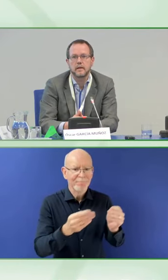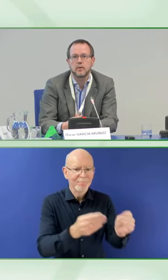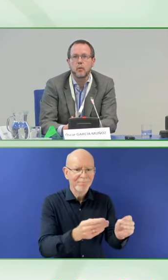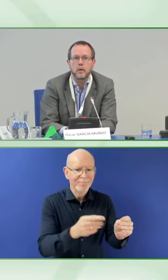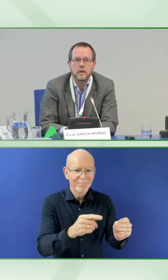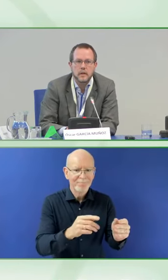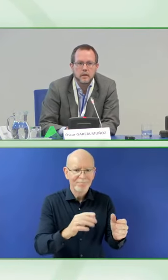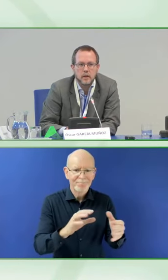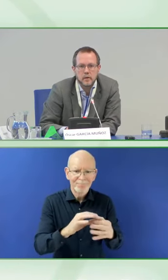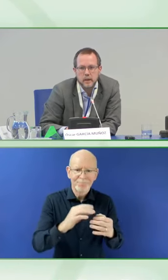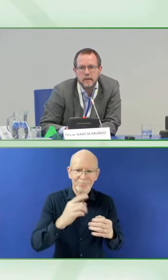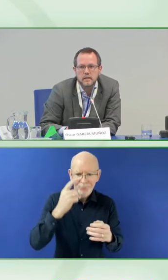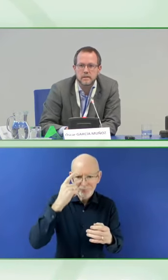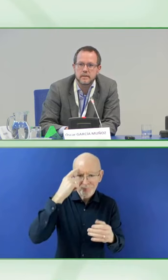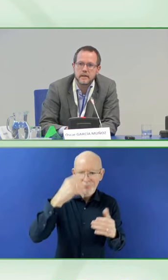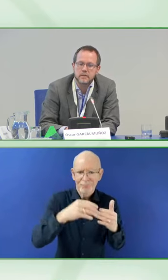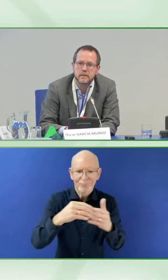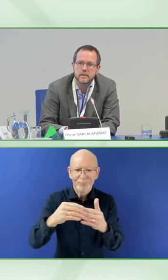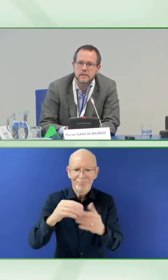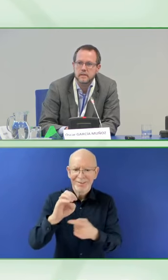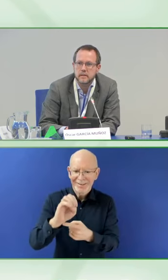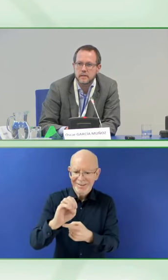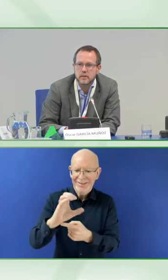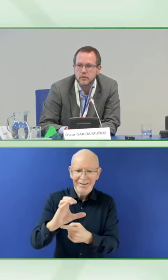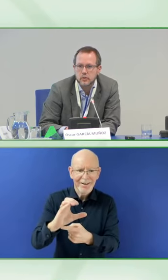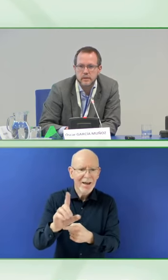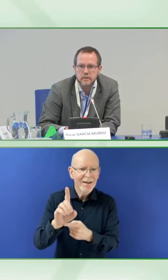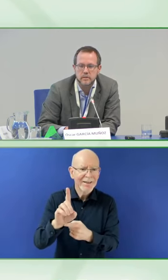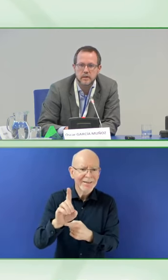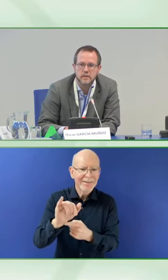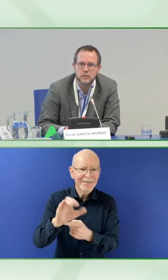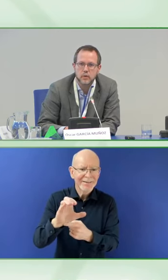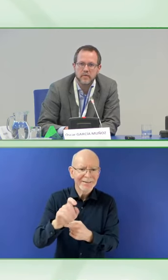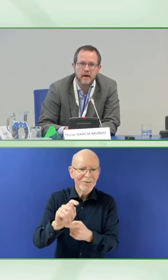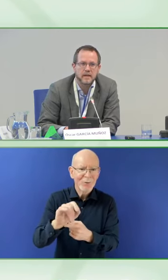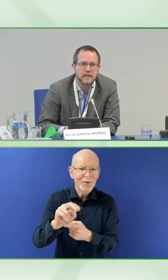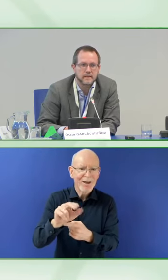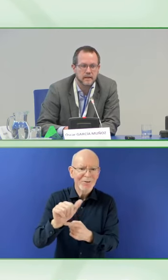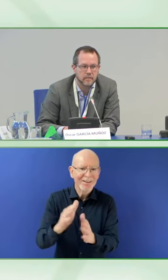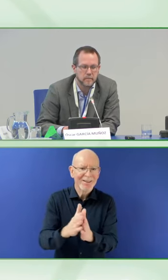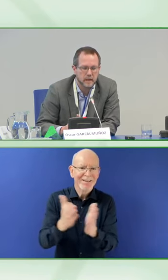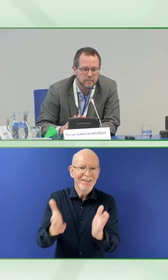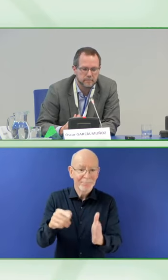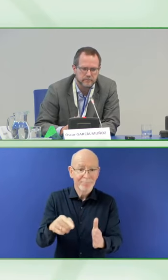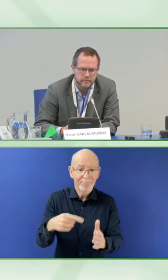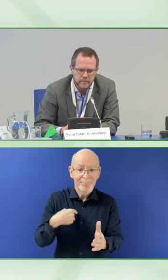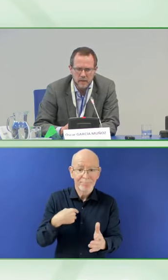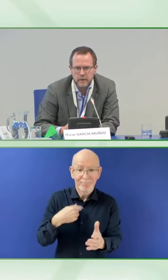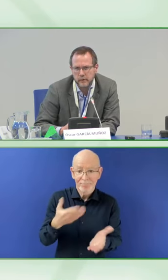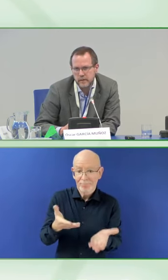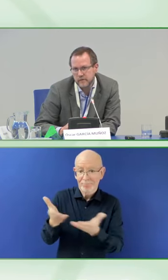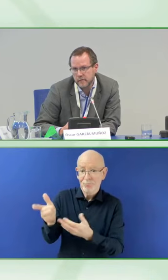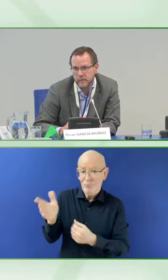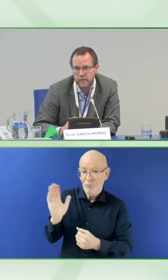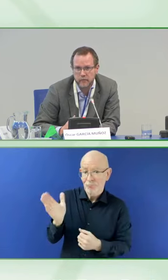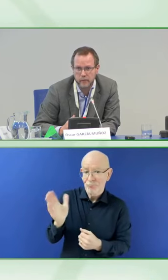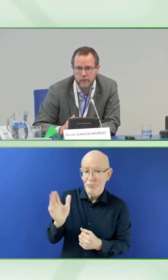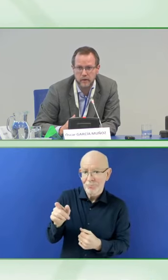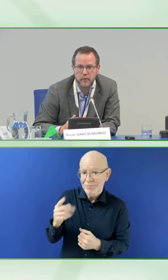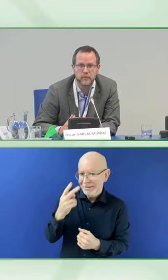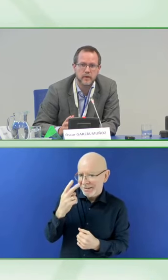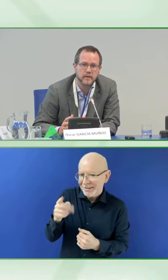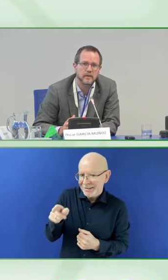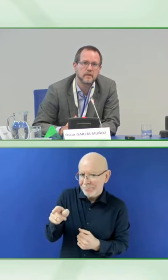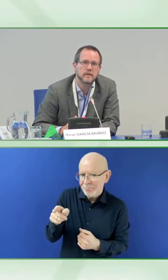When we look into the dictionaries, the usual dictionaries, we find that there are many barriers for people